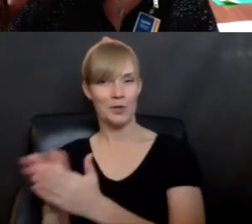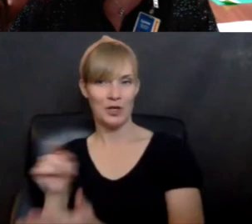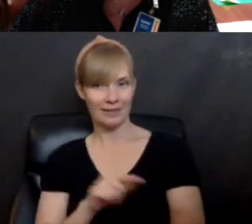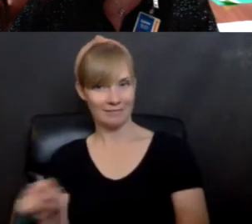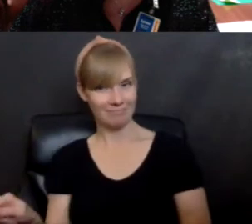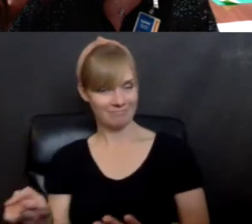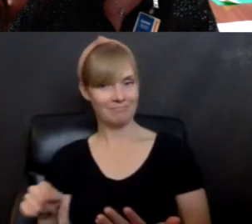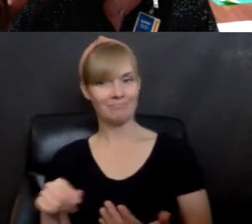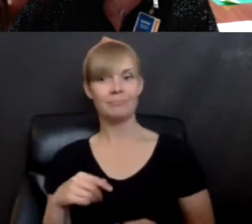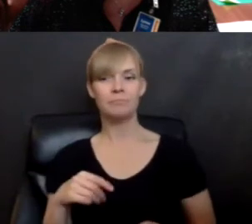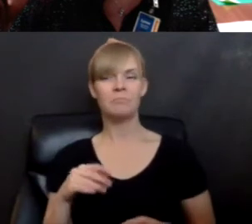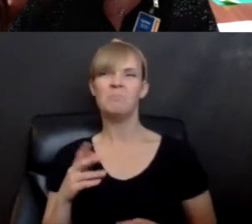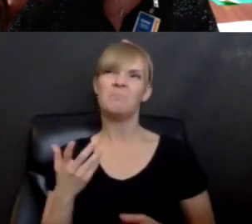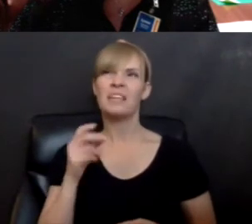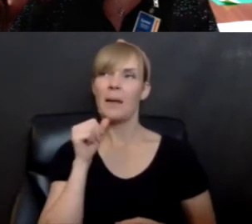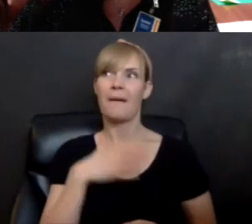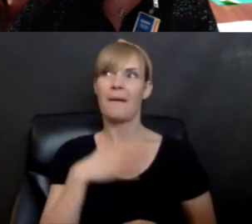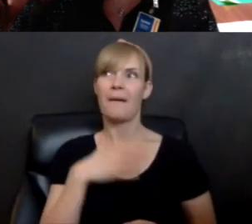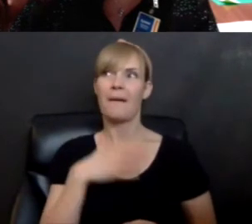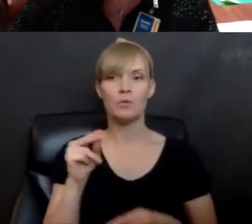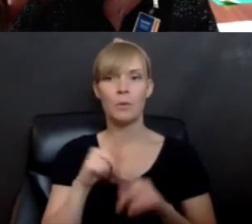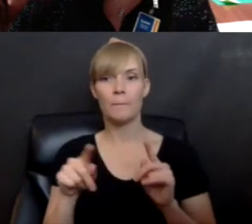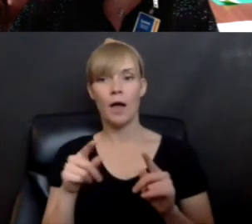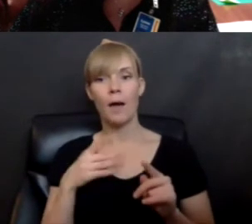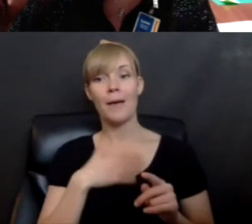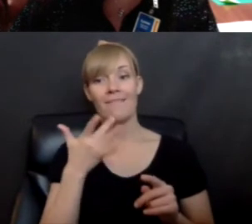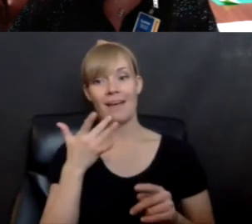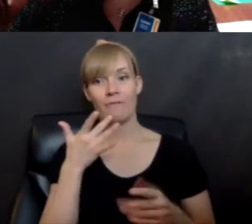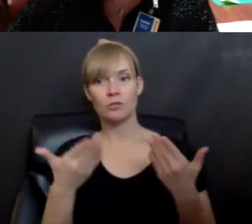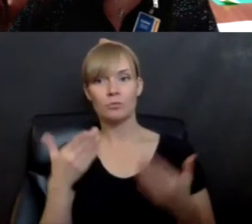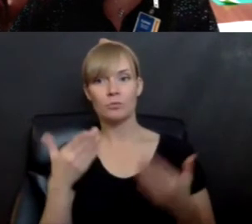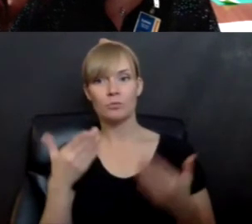Um, I wouldn't say that's my favorite juicy word. I think my favorite juicy word is flucky.